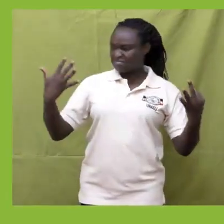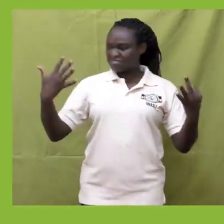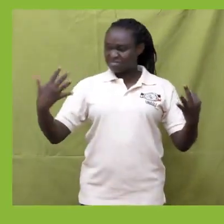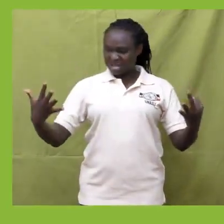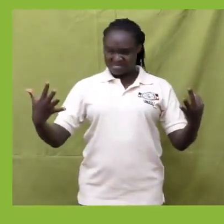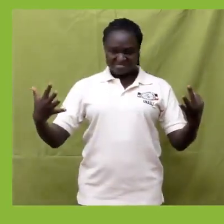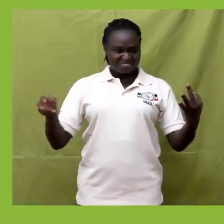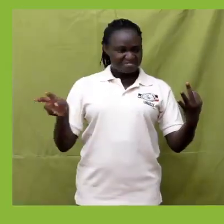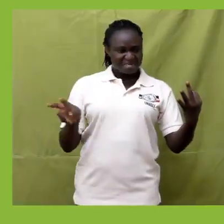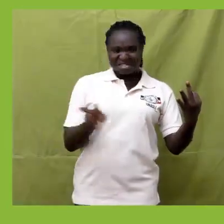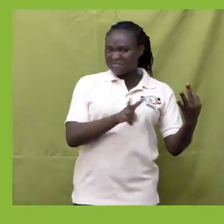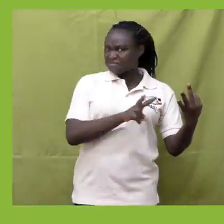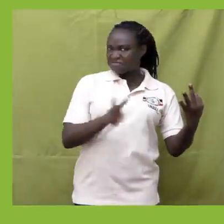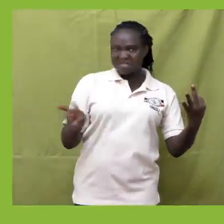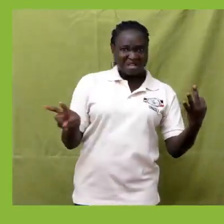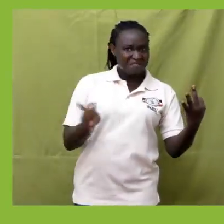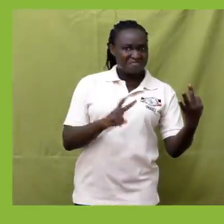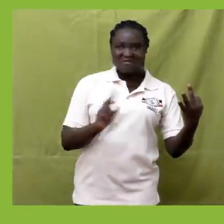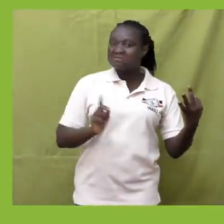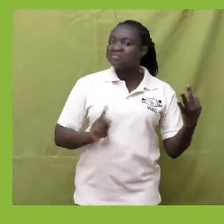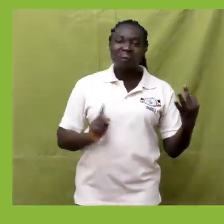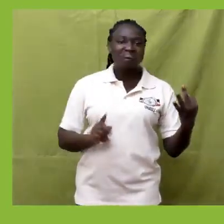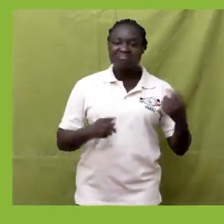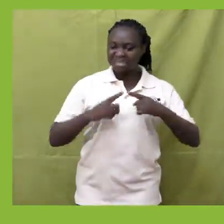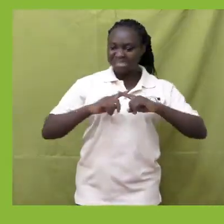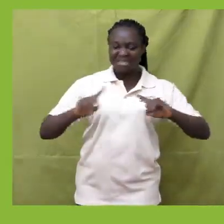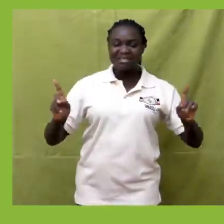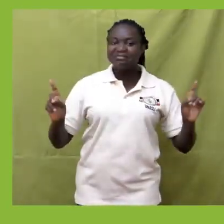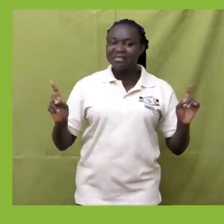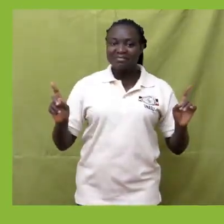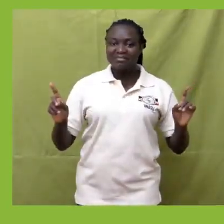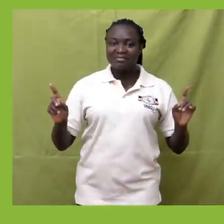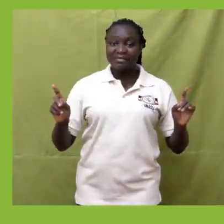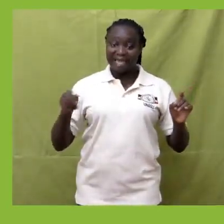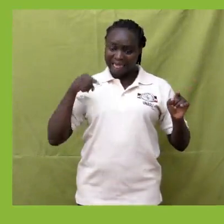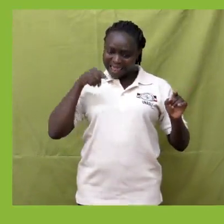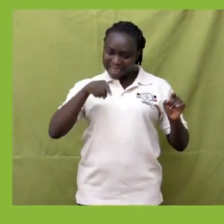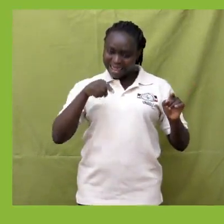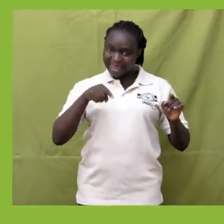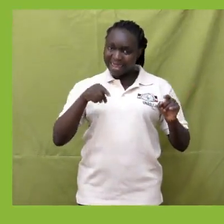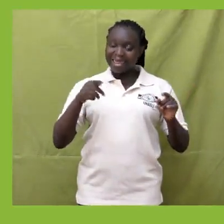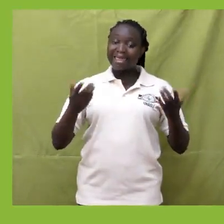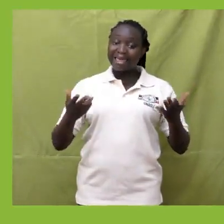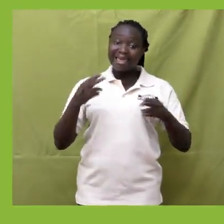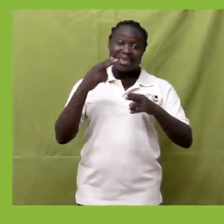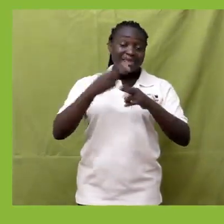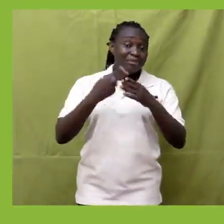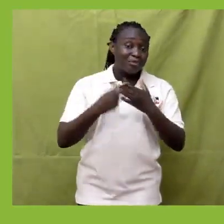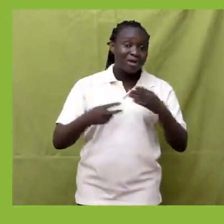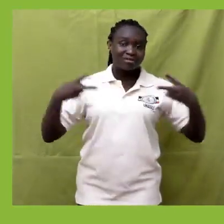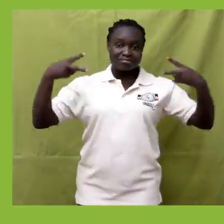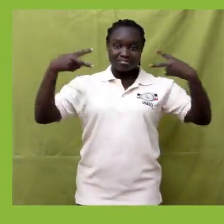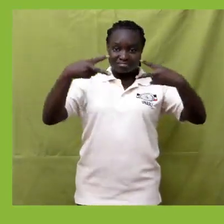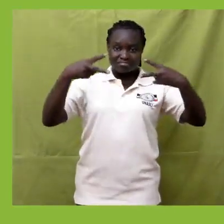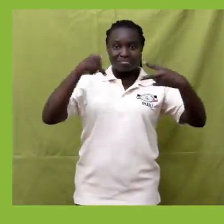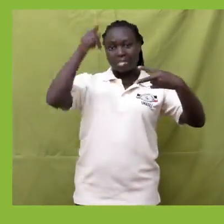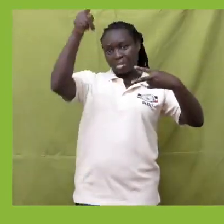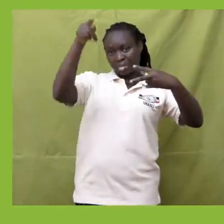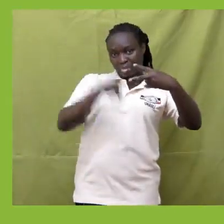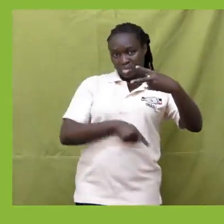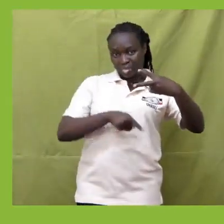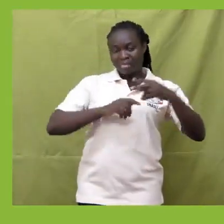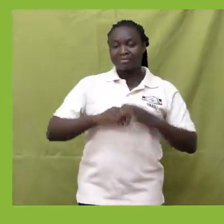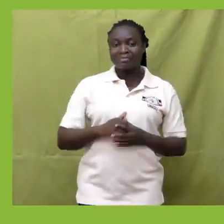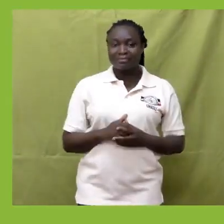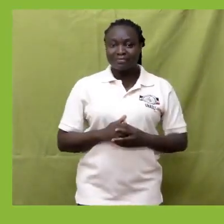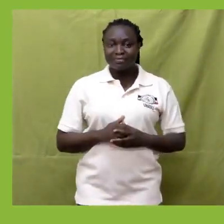given sets is not the same. The sets are not equivalent. The sets